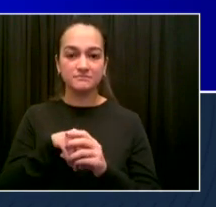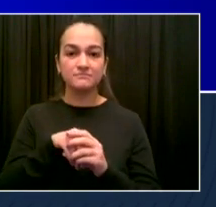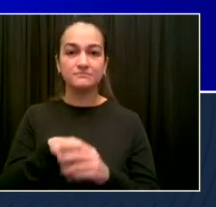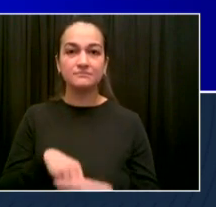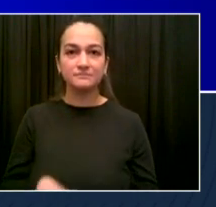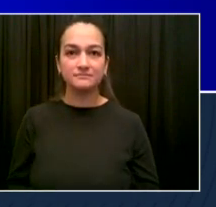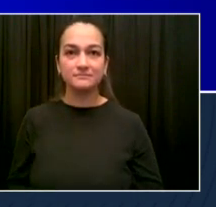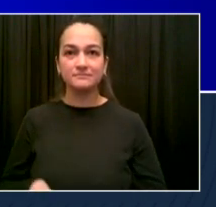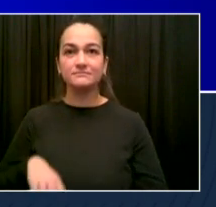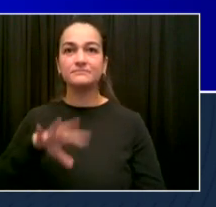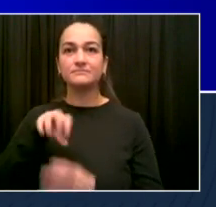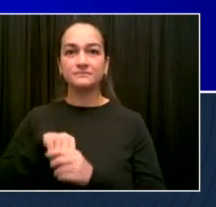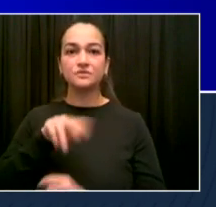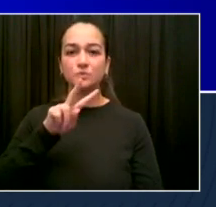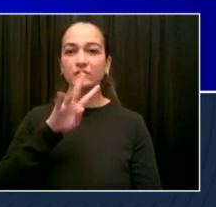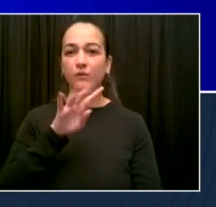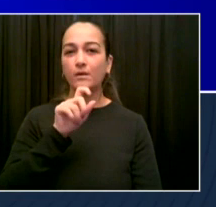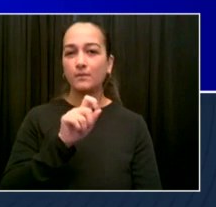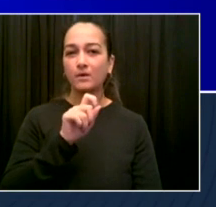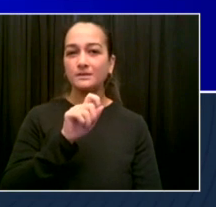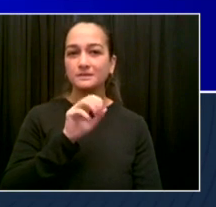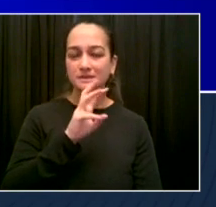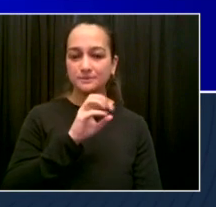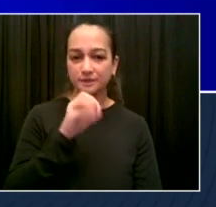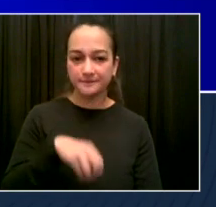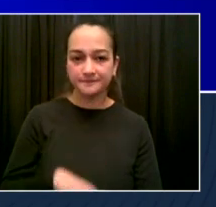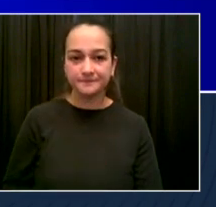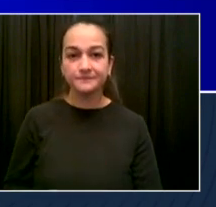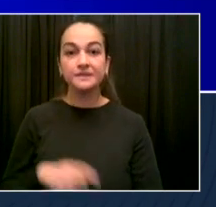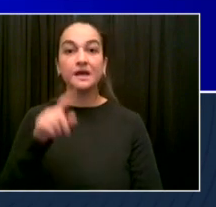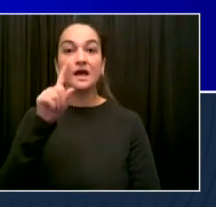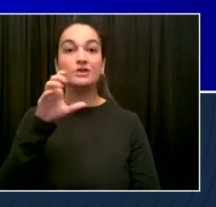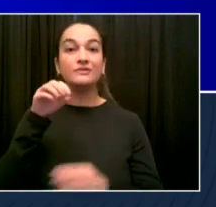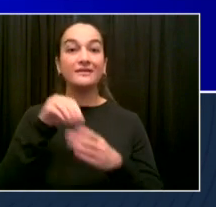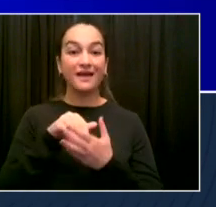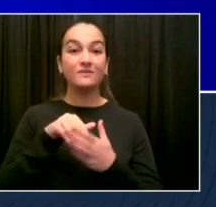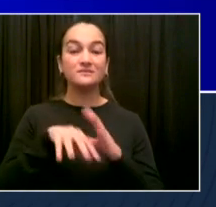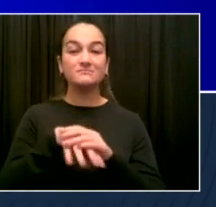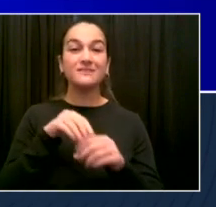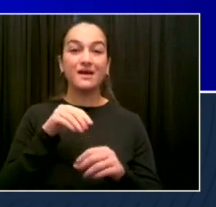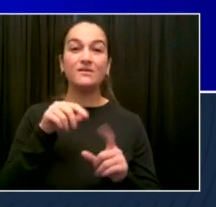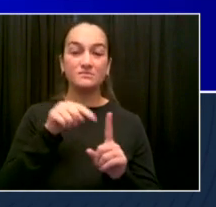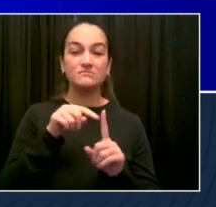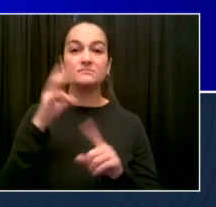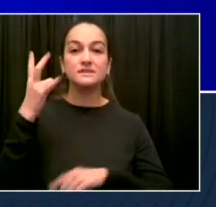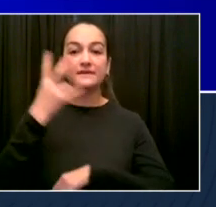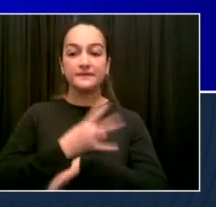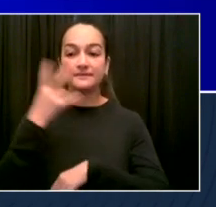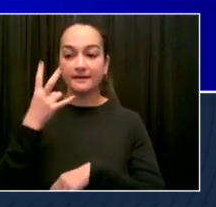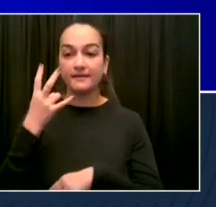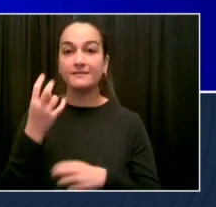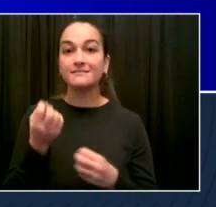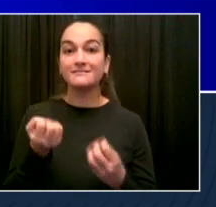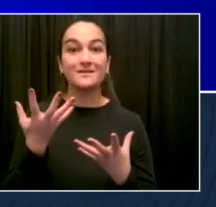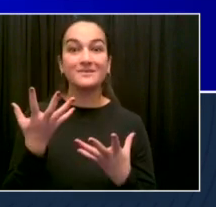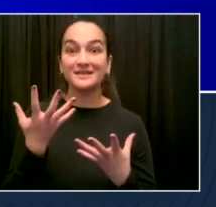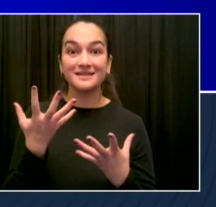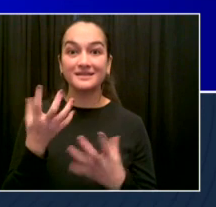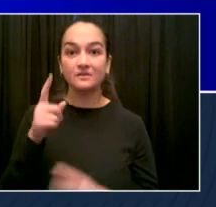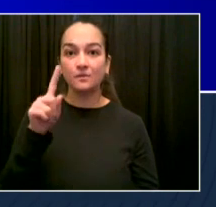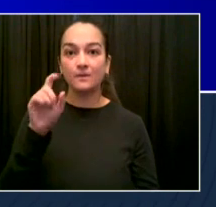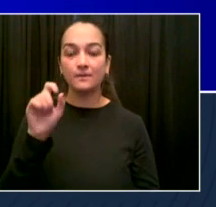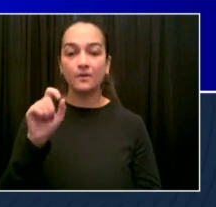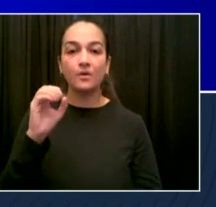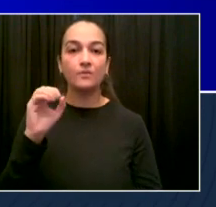Hospitalization rate. This is the one, again, that's the most crucial statistic. We like what we see today.